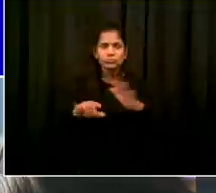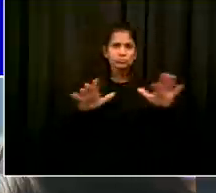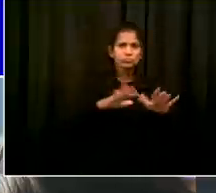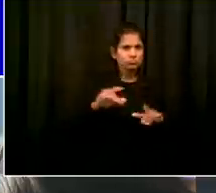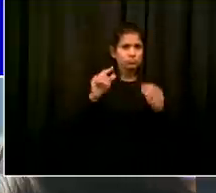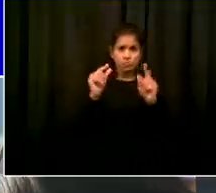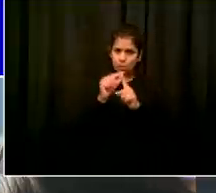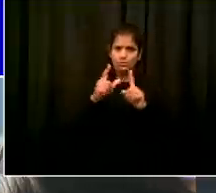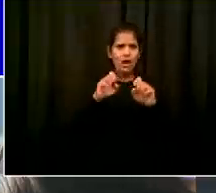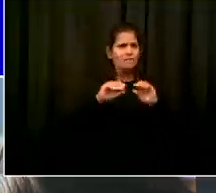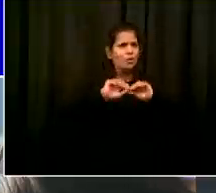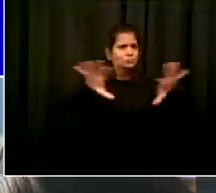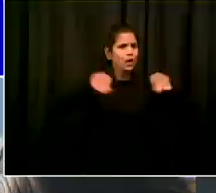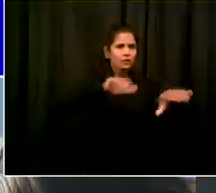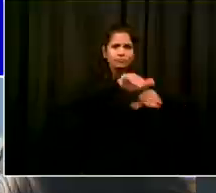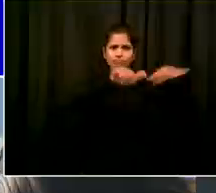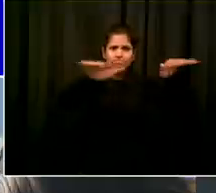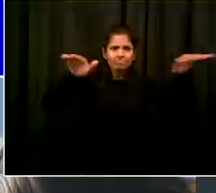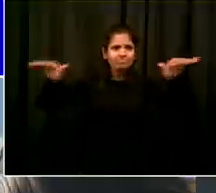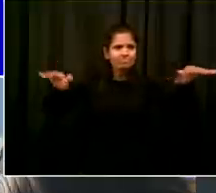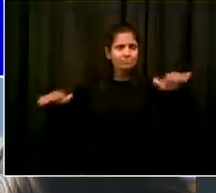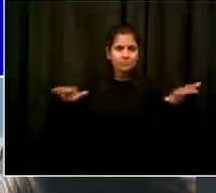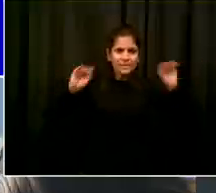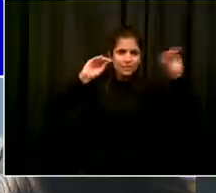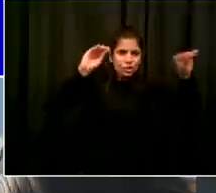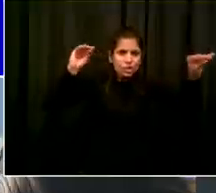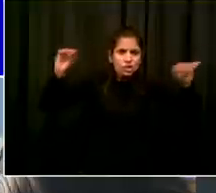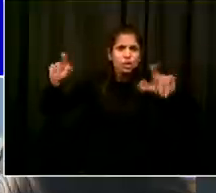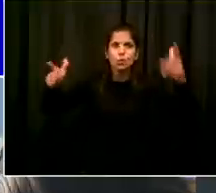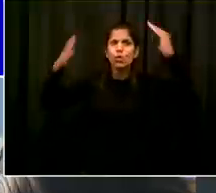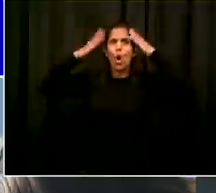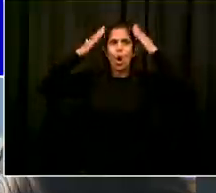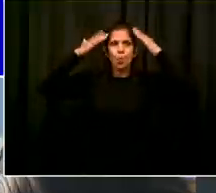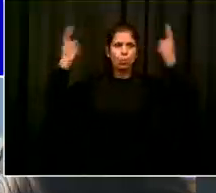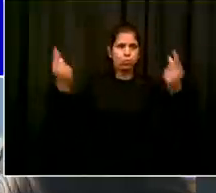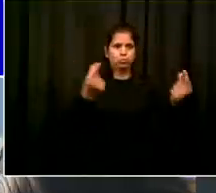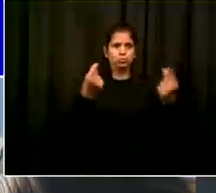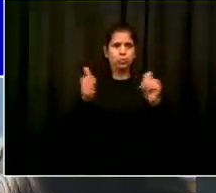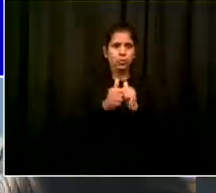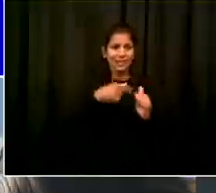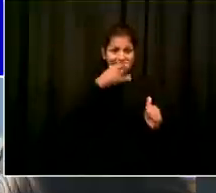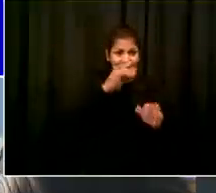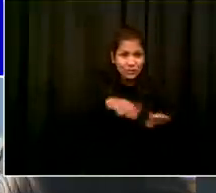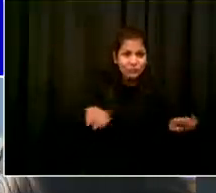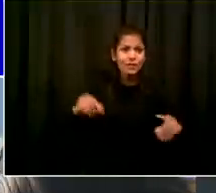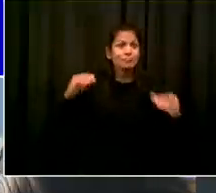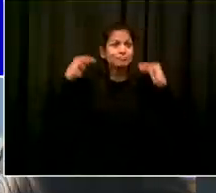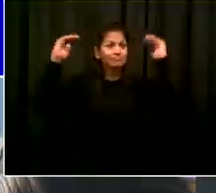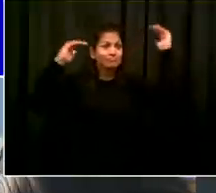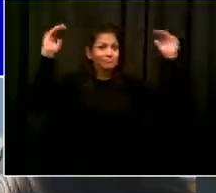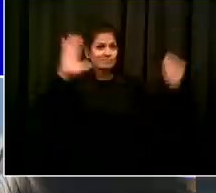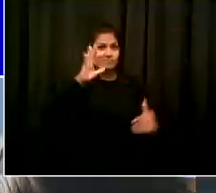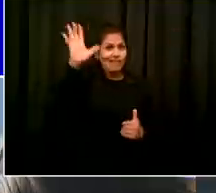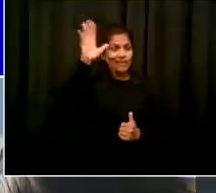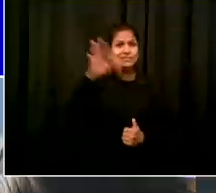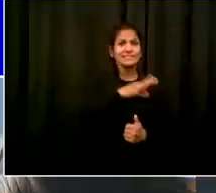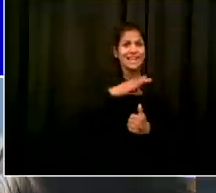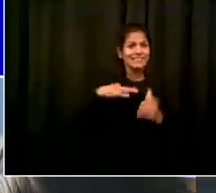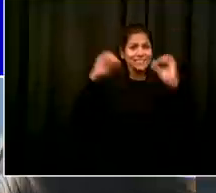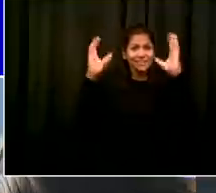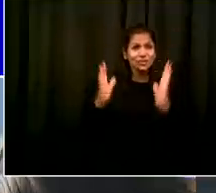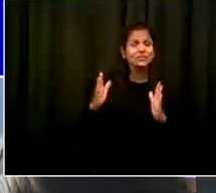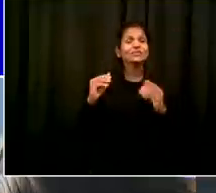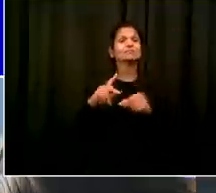and we're sending home free temperature excuse me three free thermometers for any parents who need them we'll be sending those as well